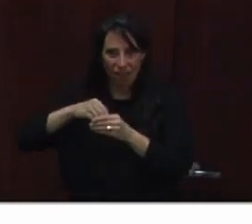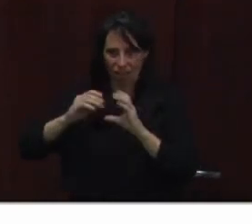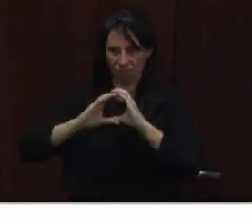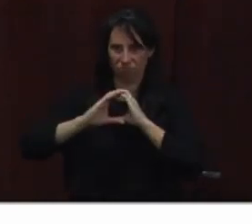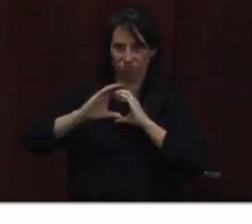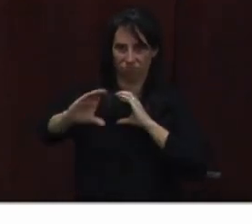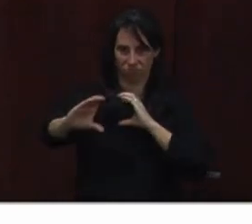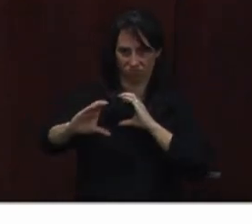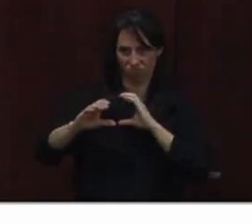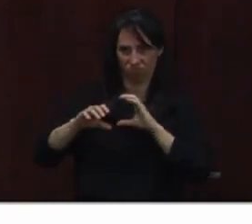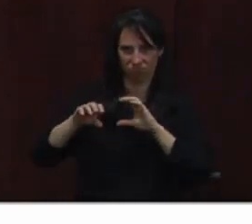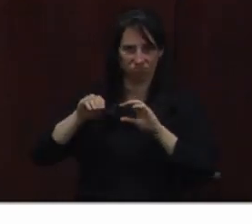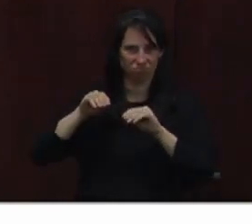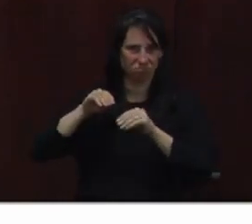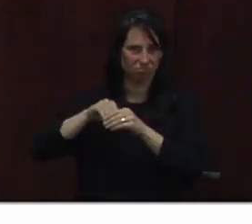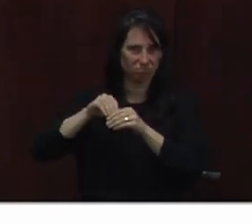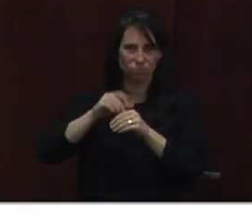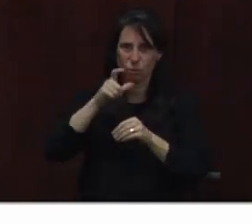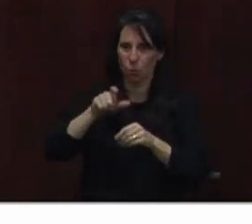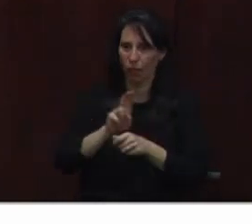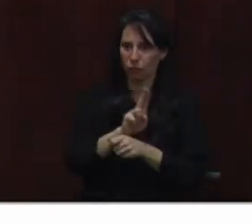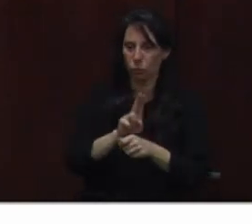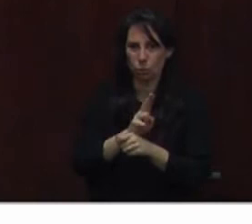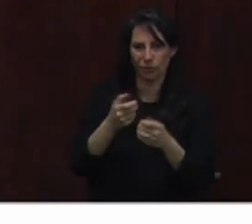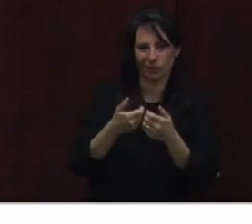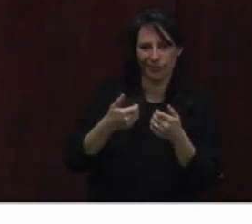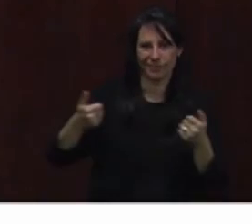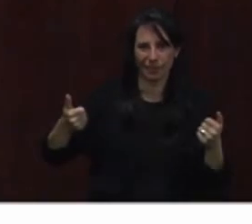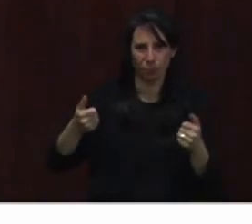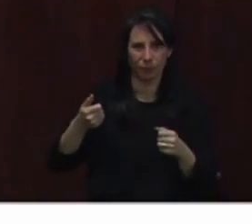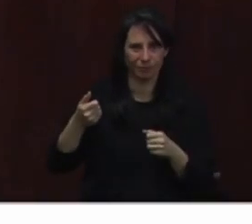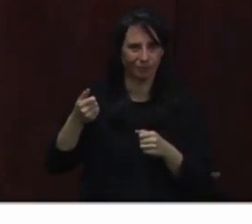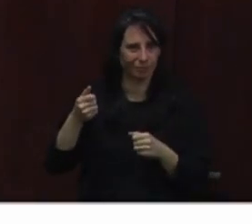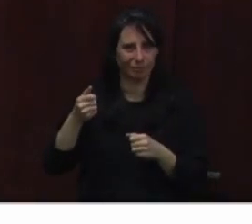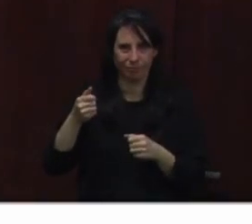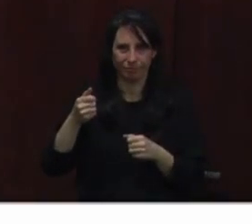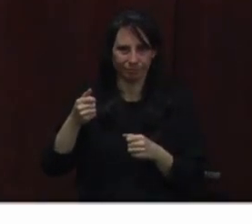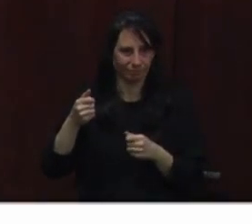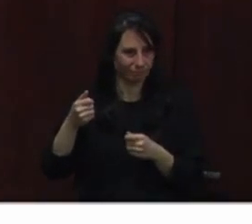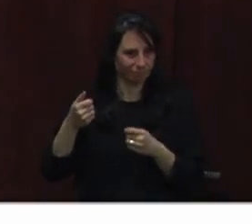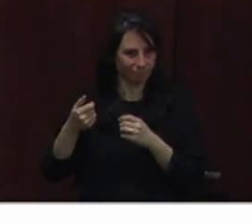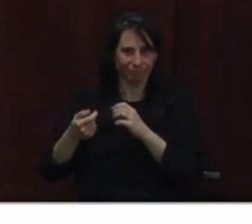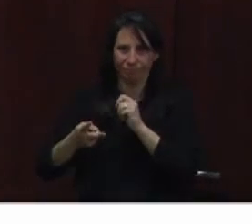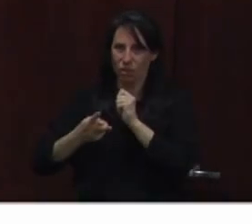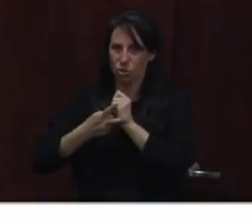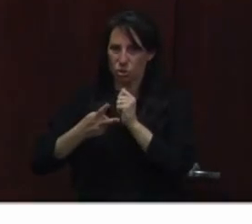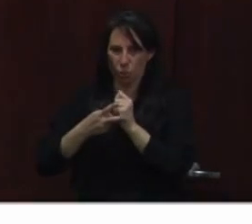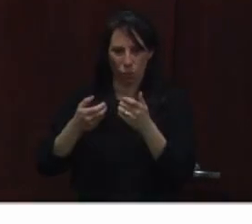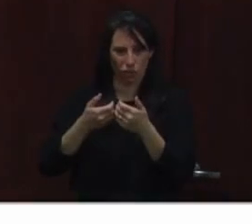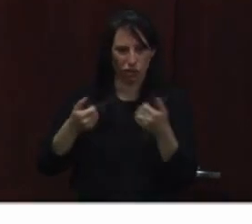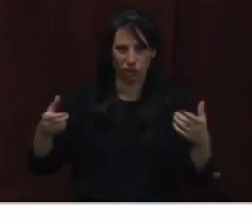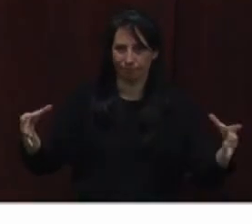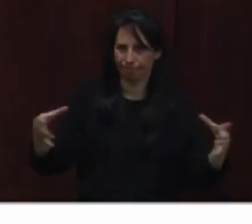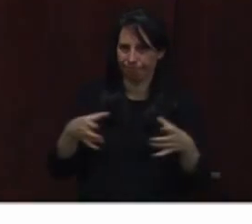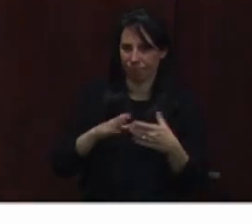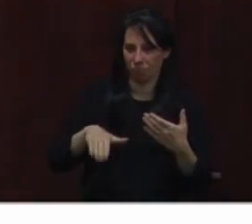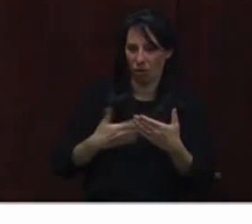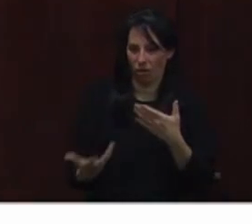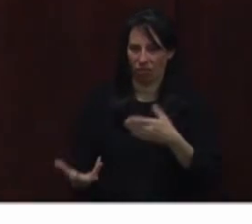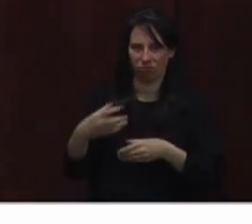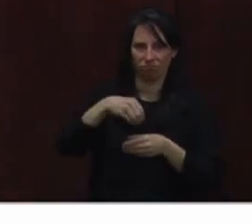we do do those transitions to different sites. It's as easy as just hooking those trailers to a truck and towing them exactly where we want.